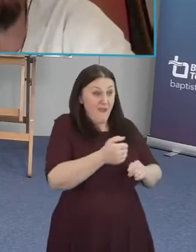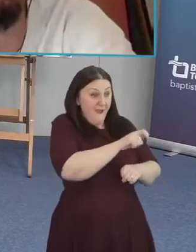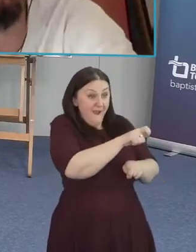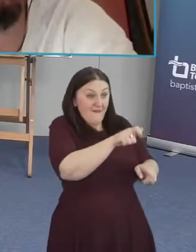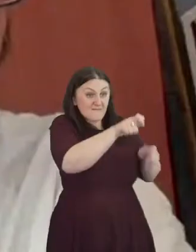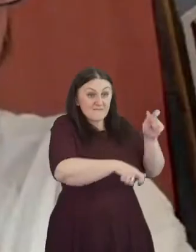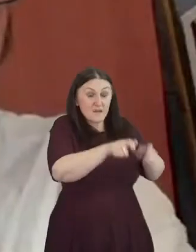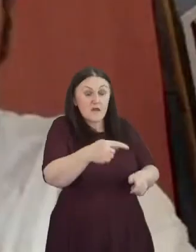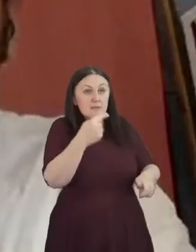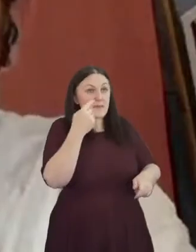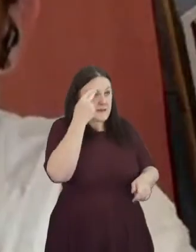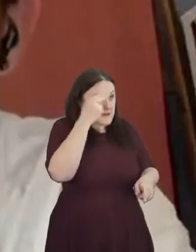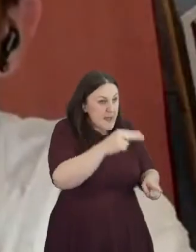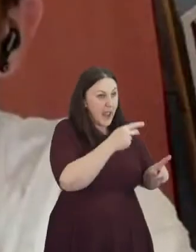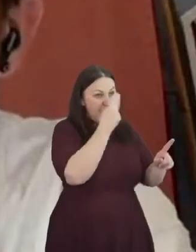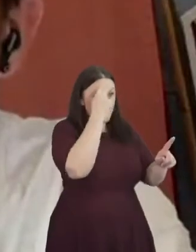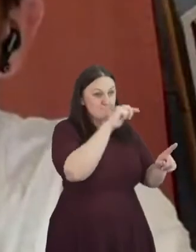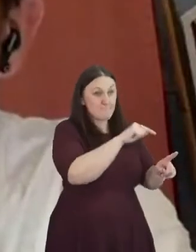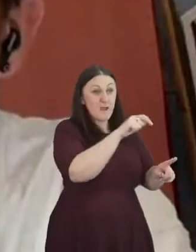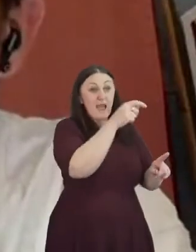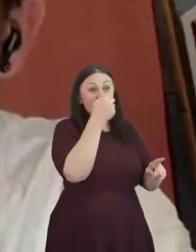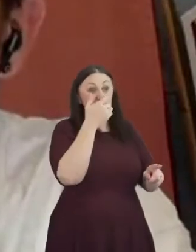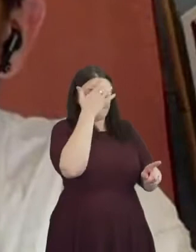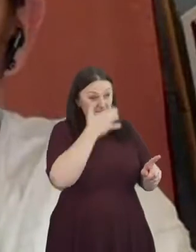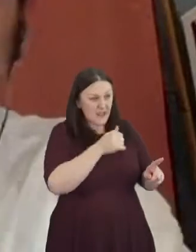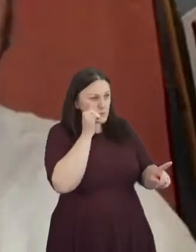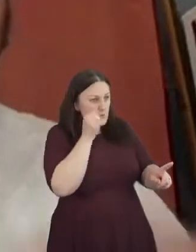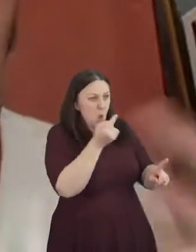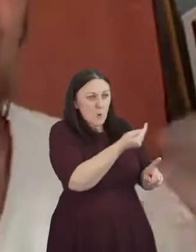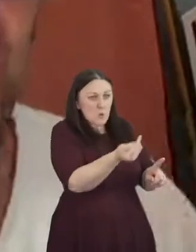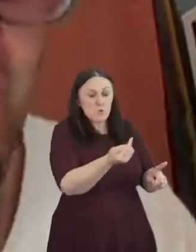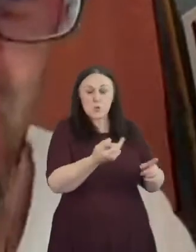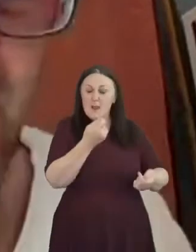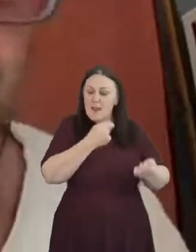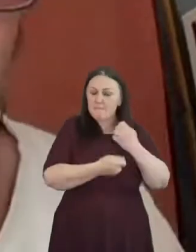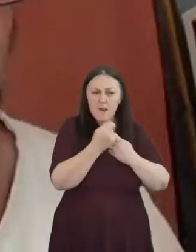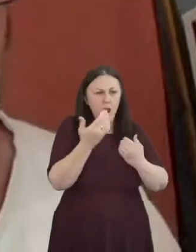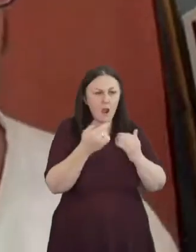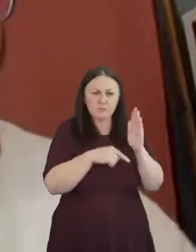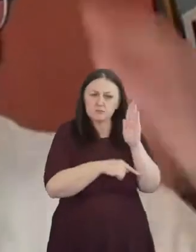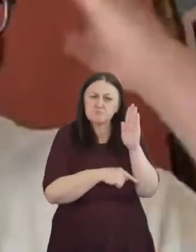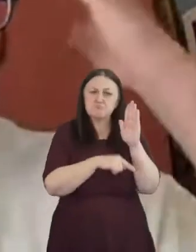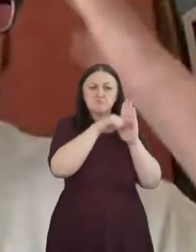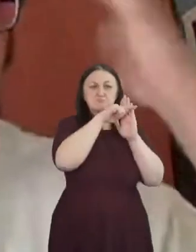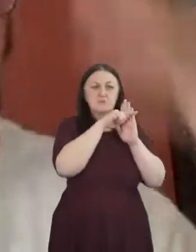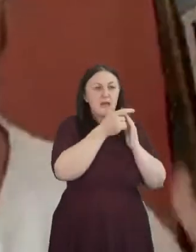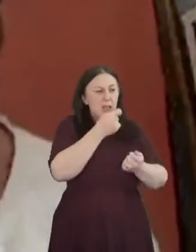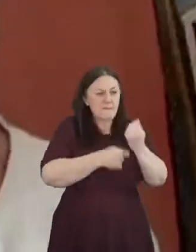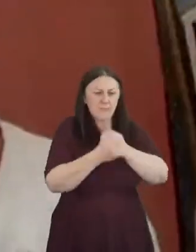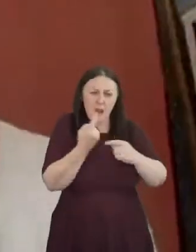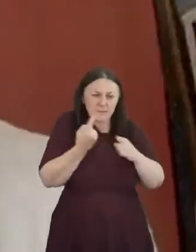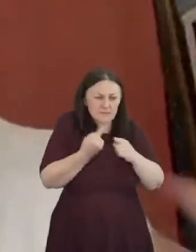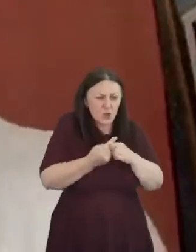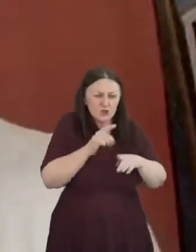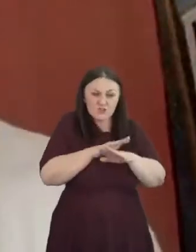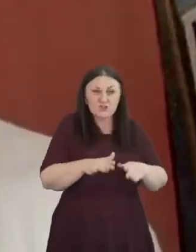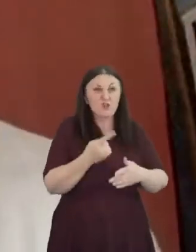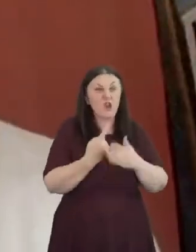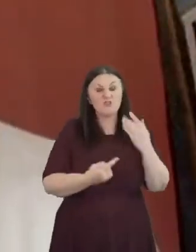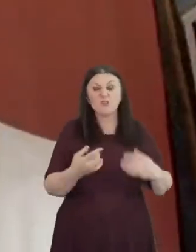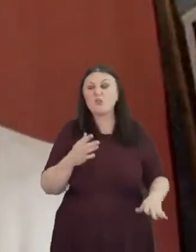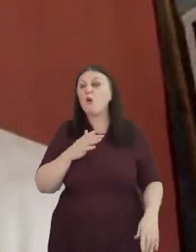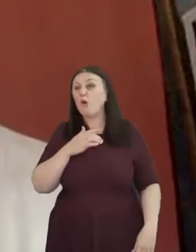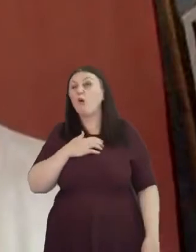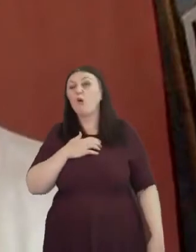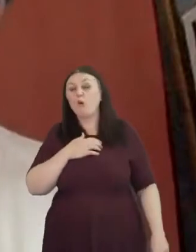become much more um uh there's an urgency about it right that's not just in our head but that really has moved from